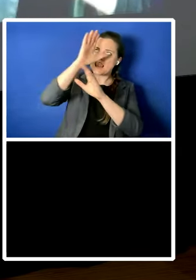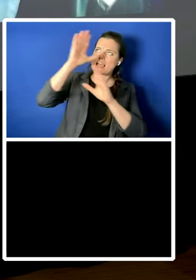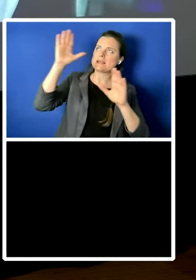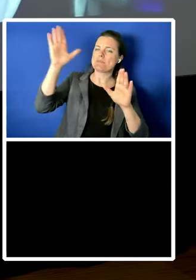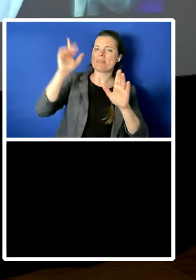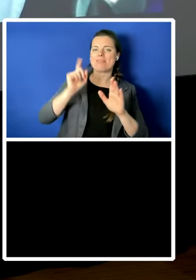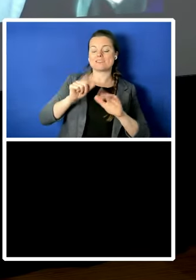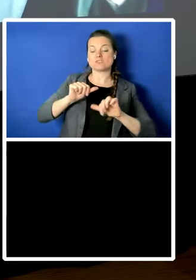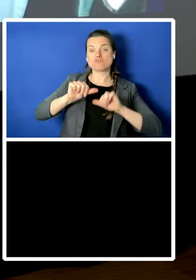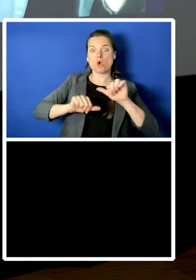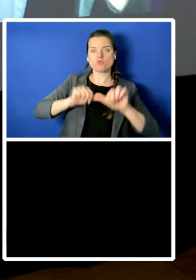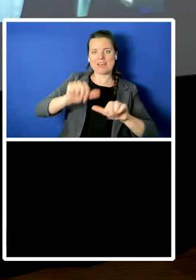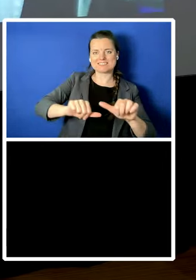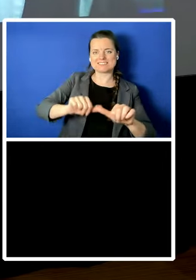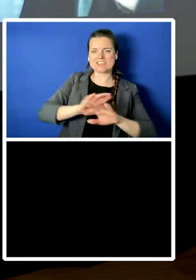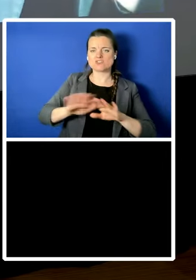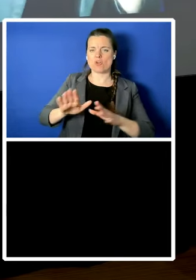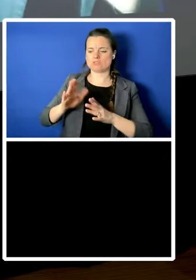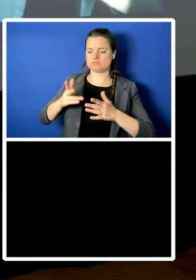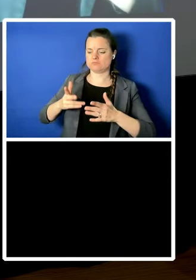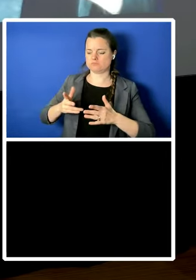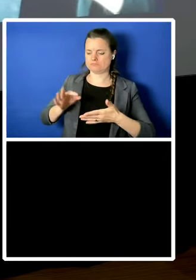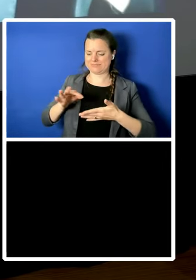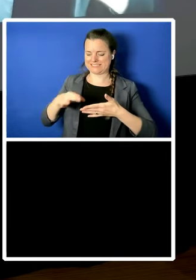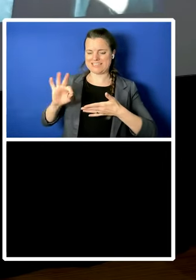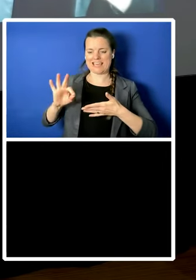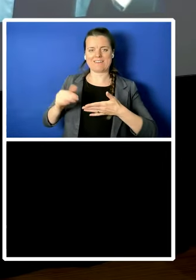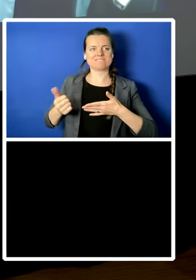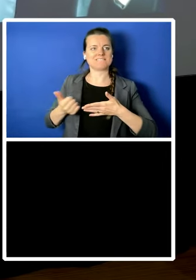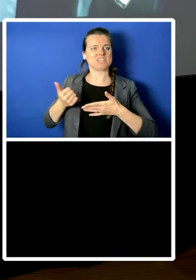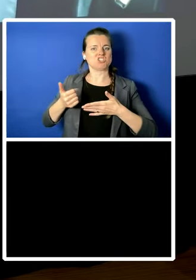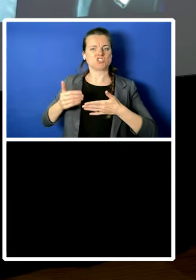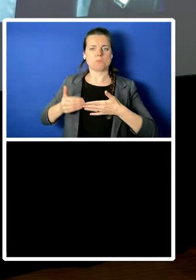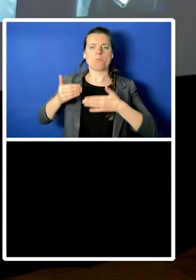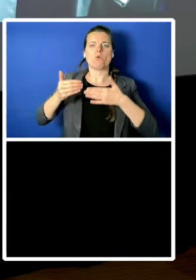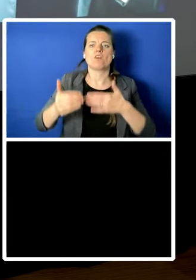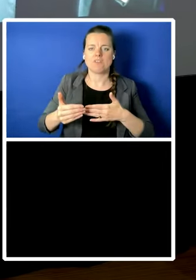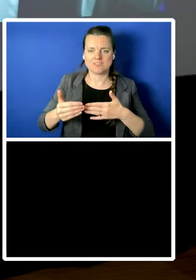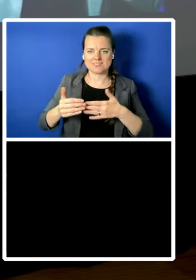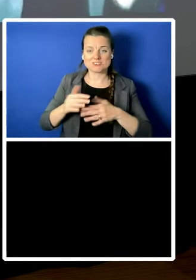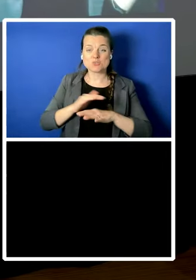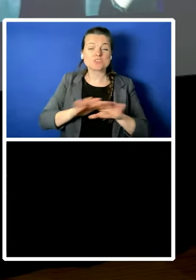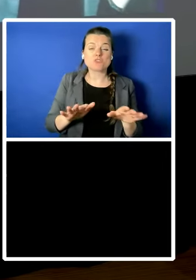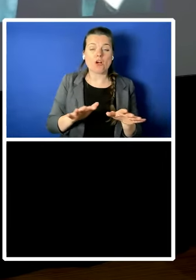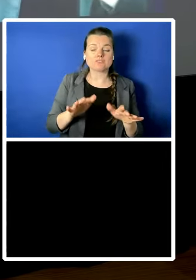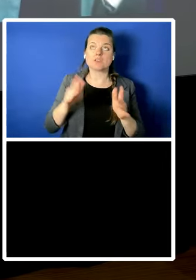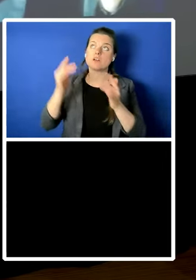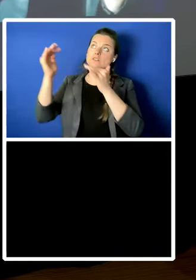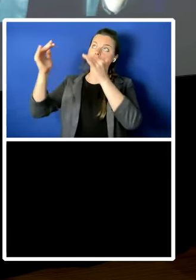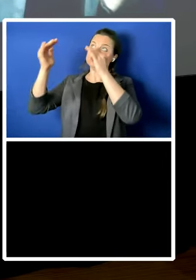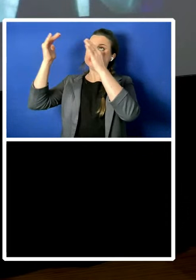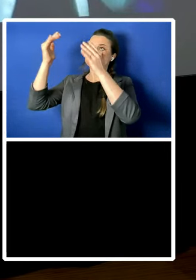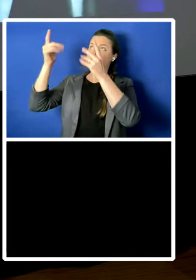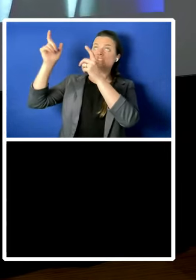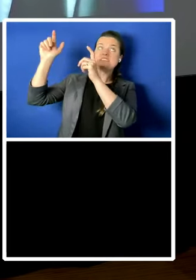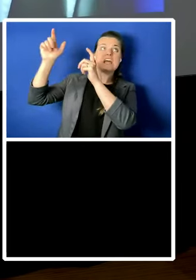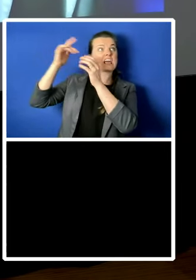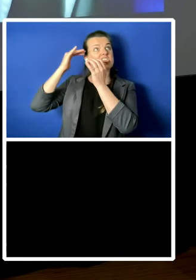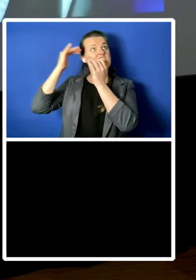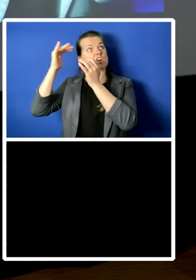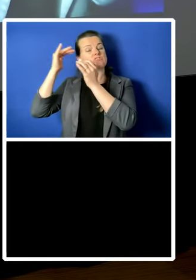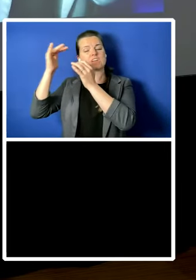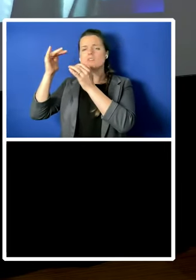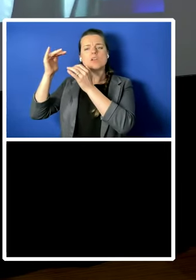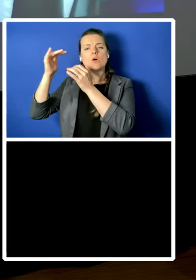real and not illusory and not lofty as you put it but for more and more people whether they're children whether